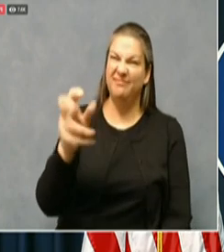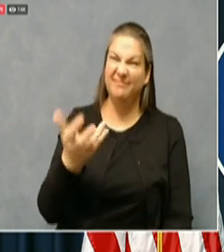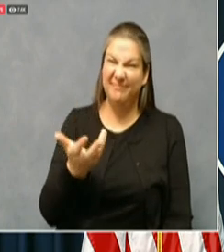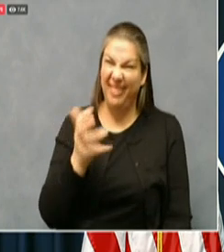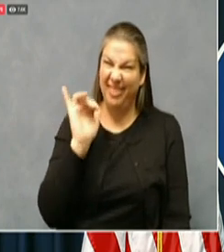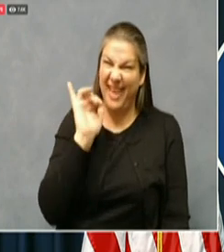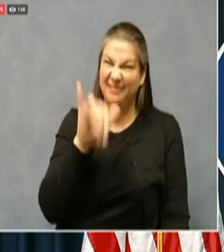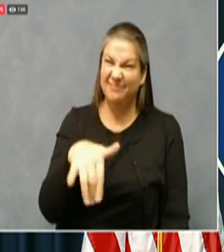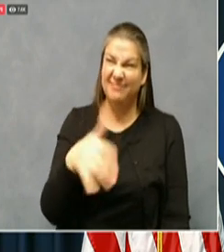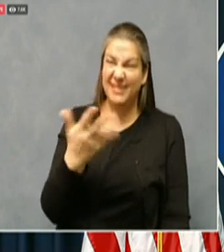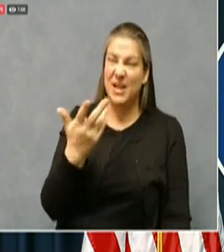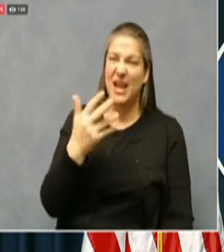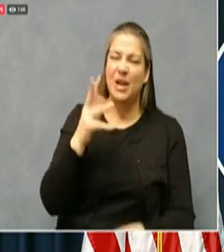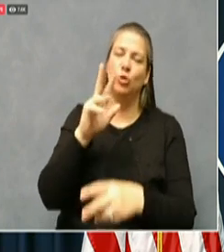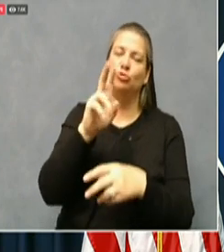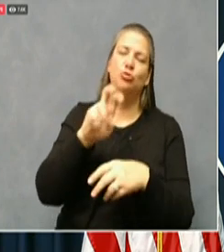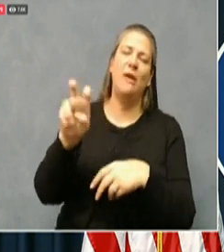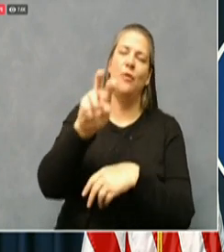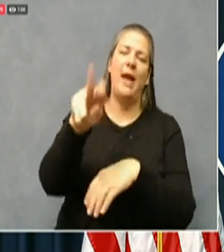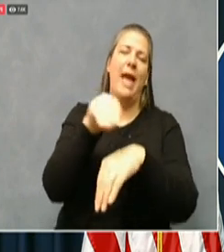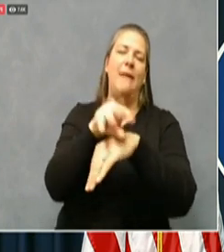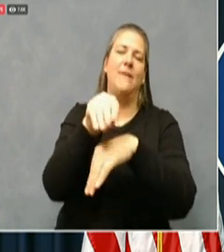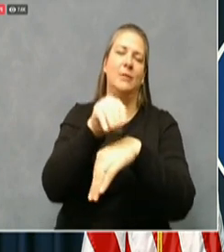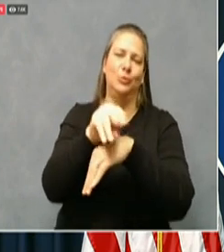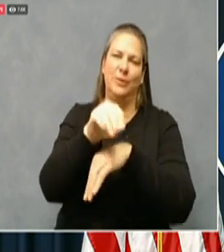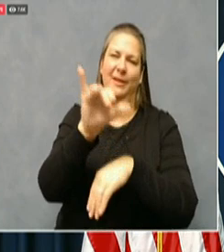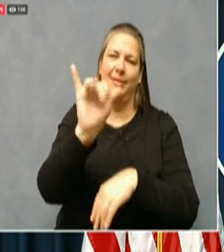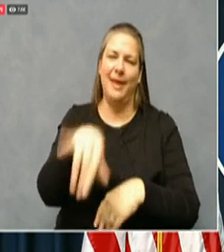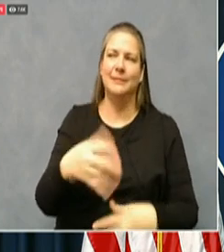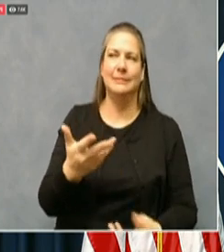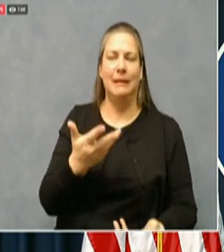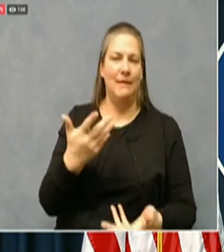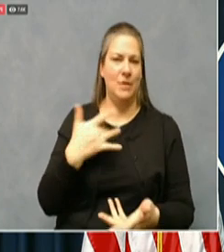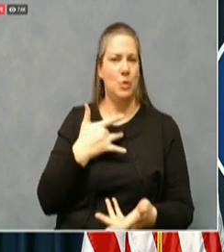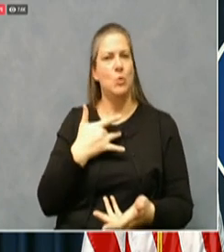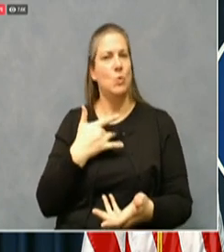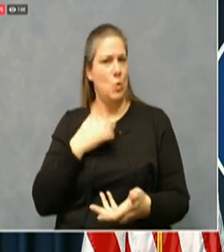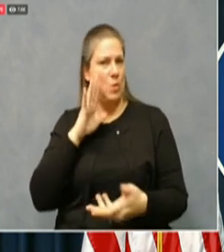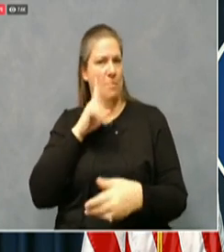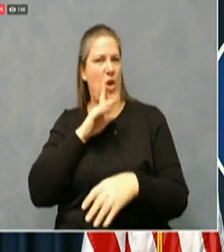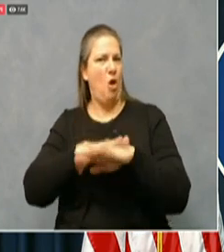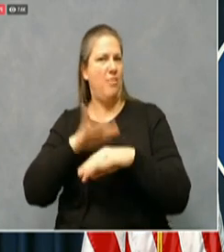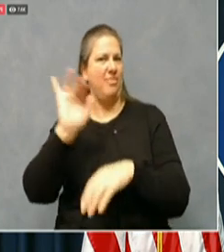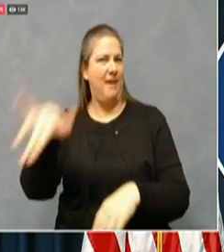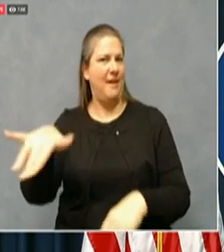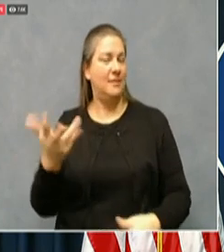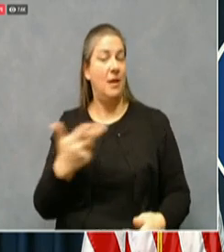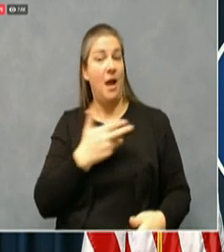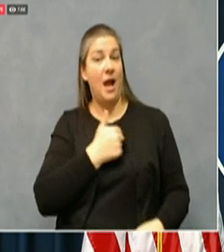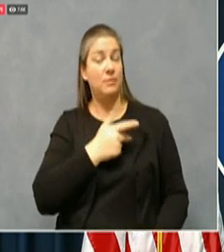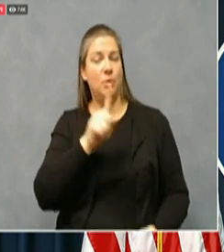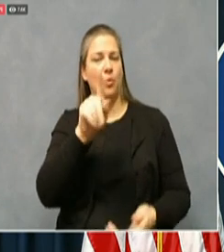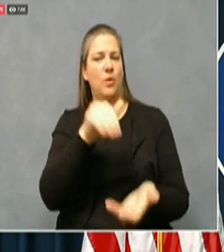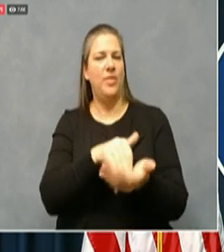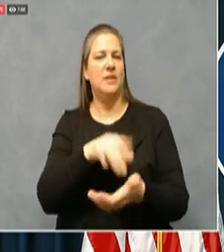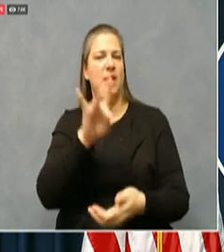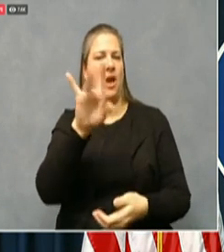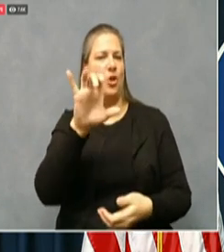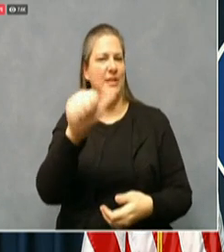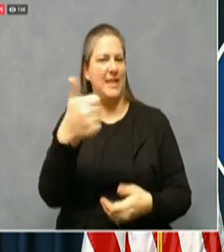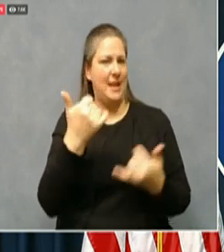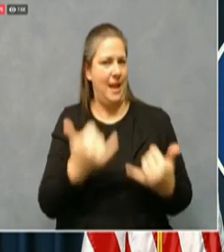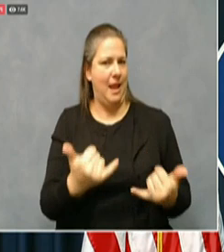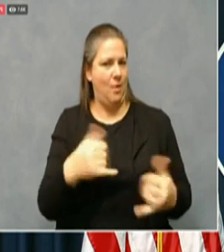it is out there. We have the highest number of Kentucky ins ever hospitalized. 1810. That is up 42